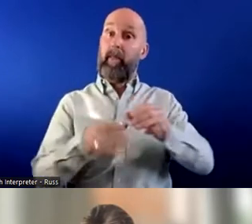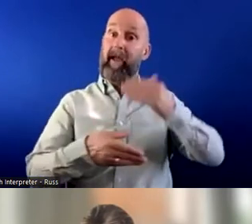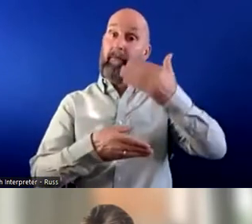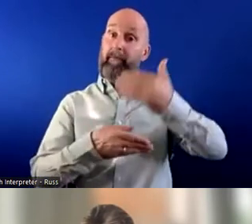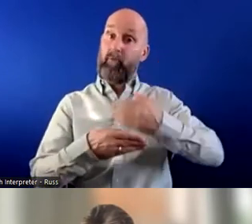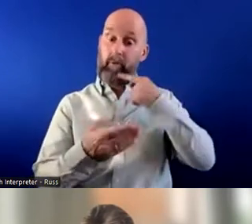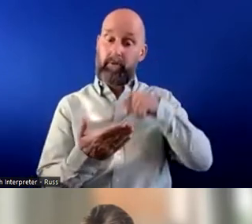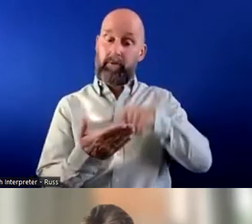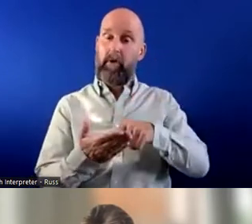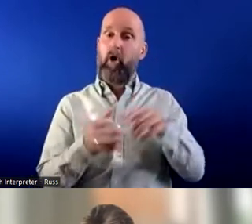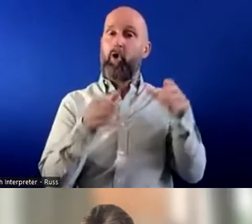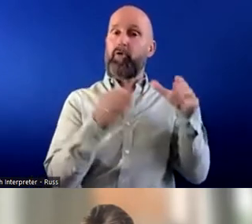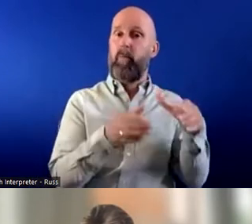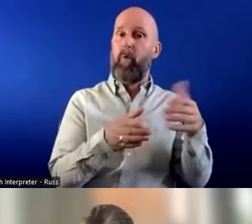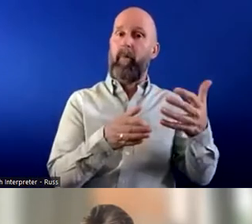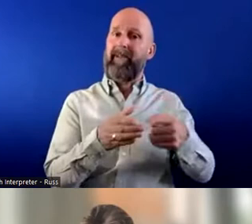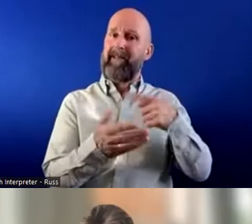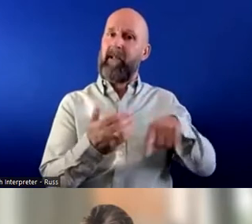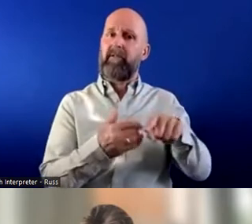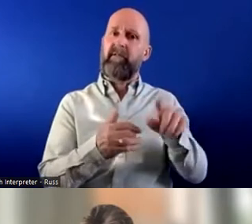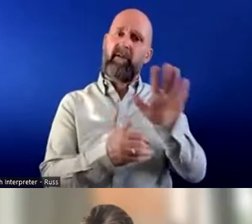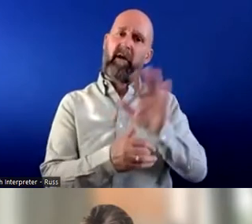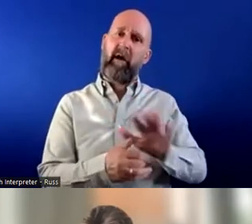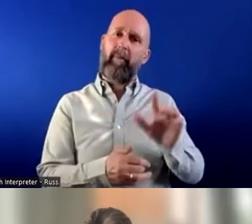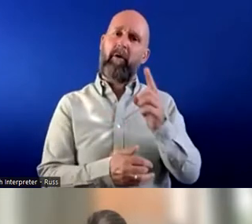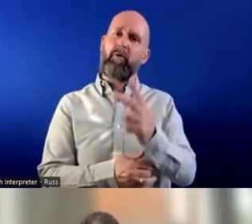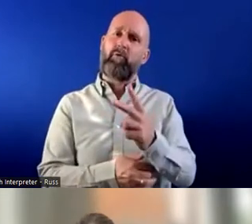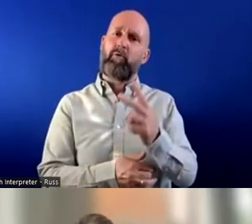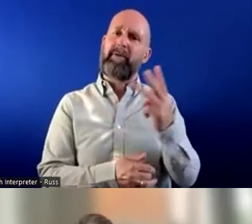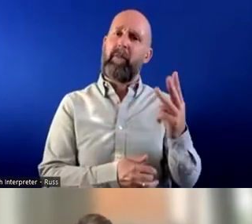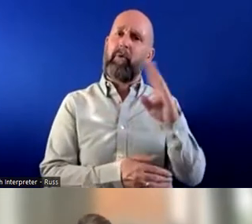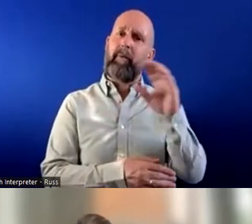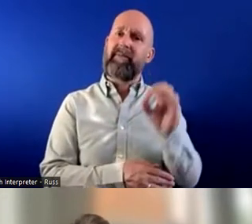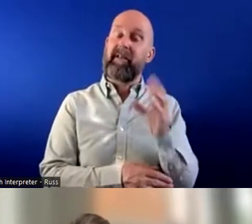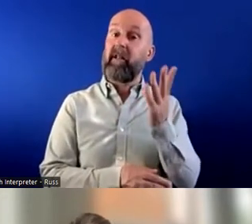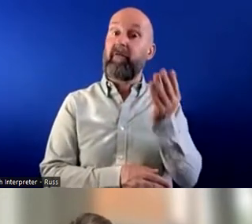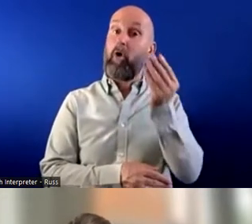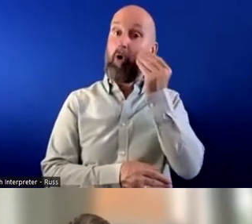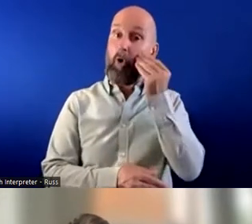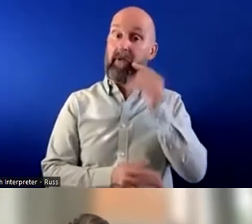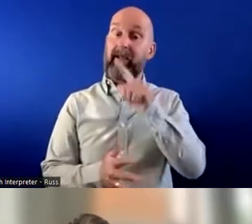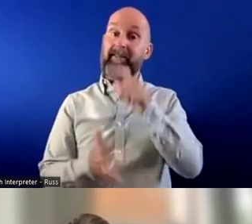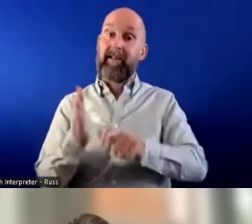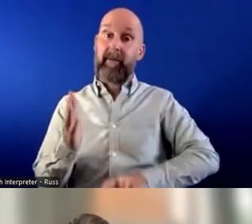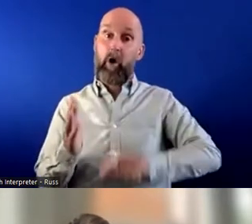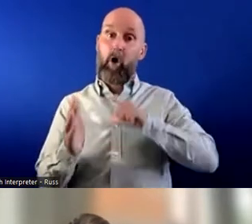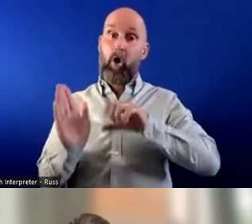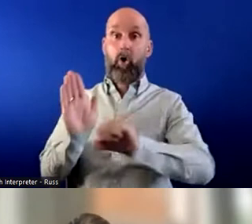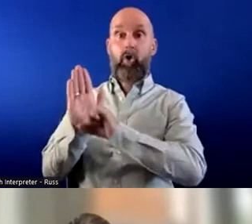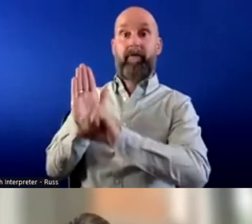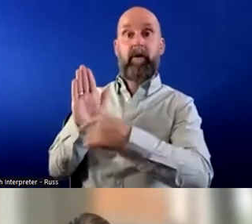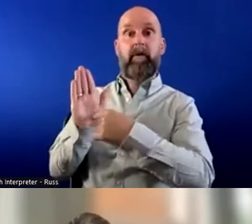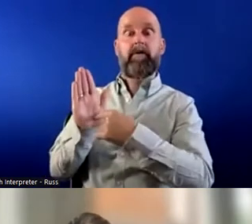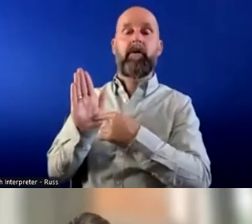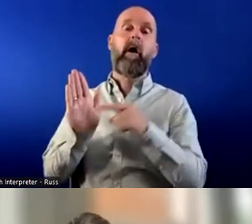small business owners around just less than a quarter 23 percent have heard of the scheme of those around a third understand